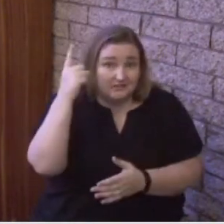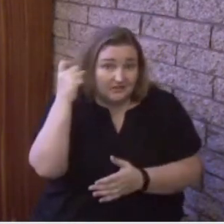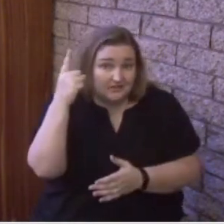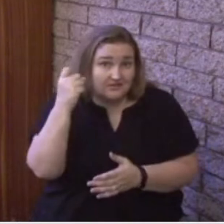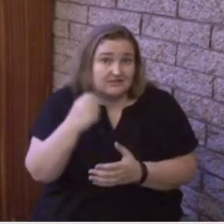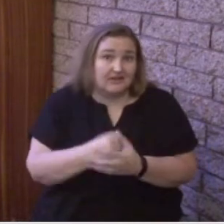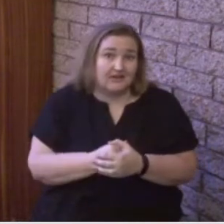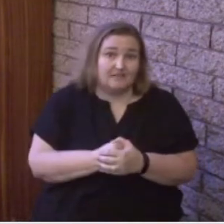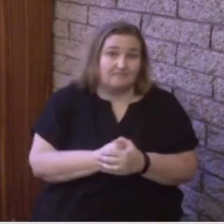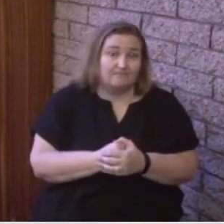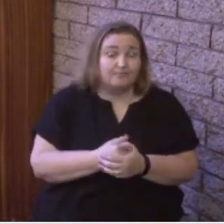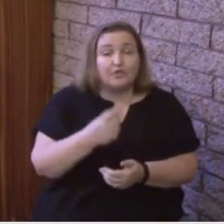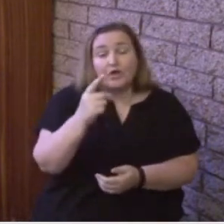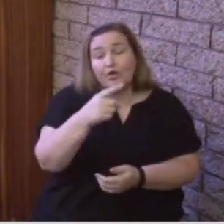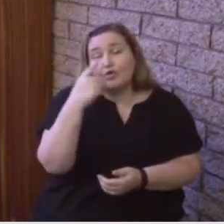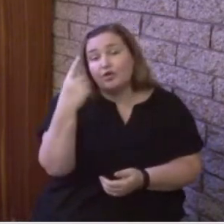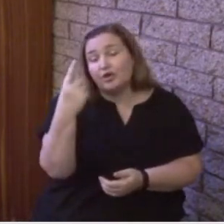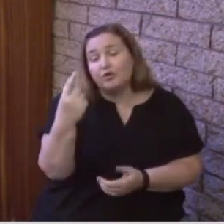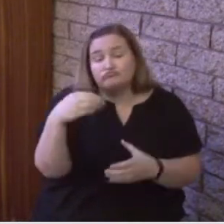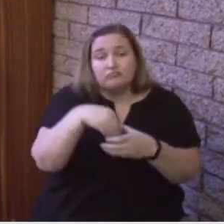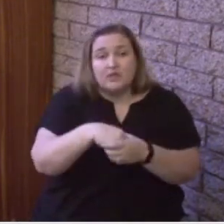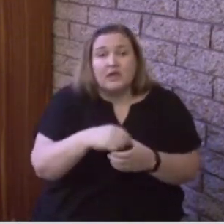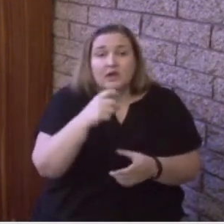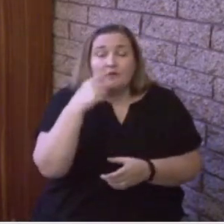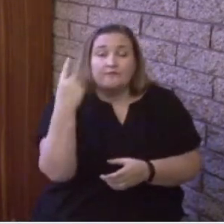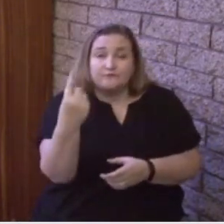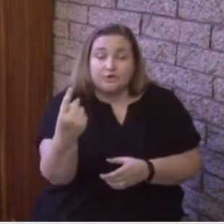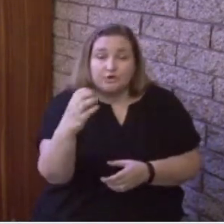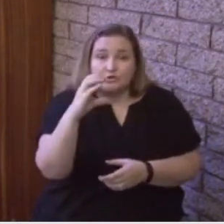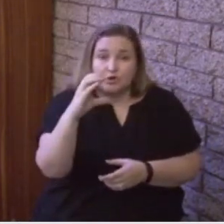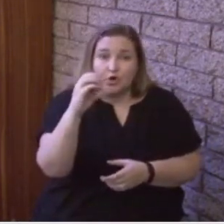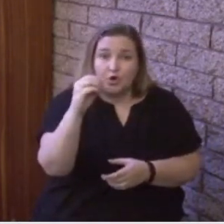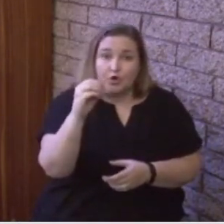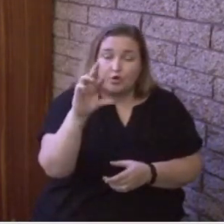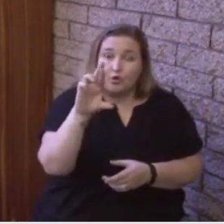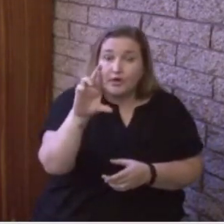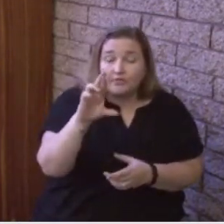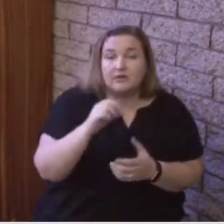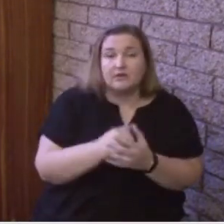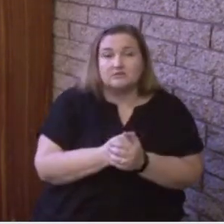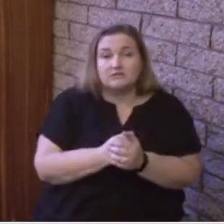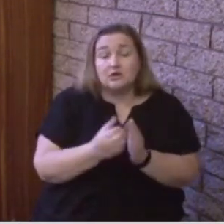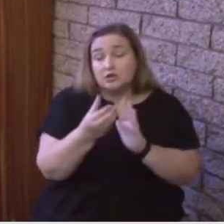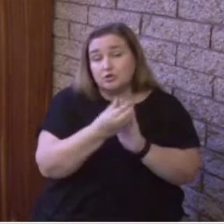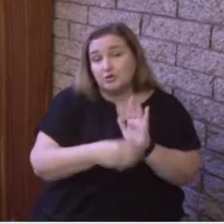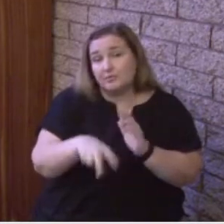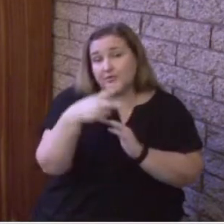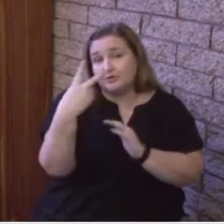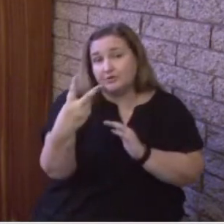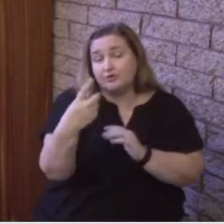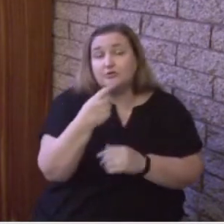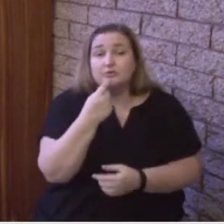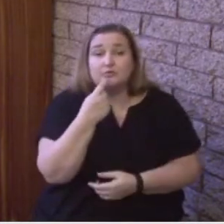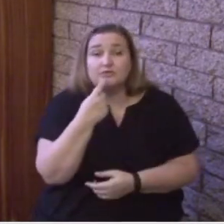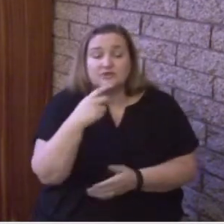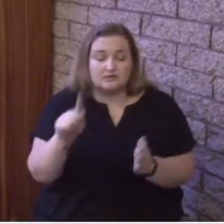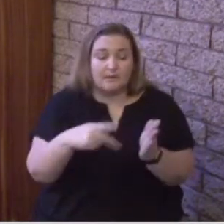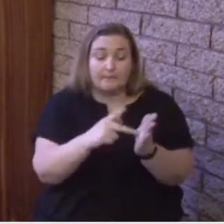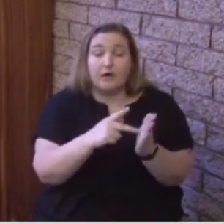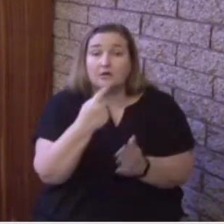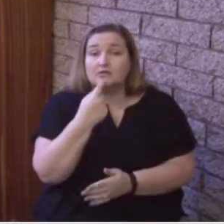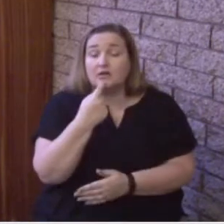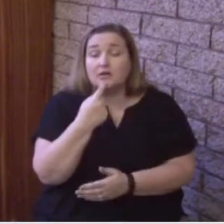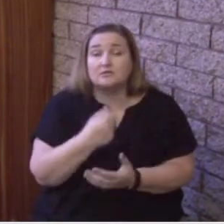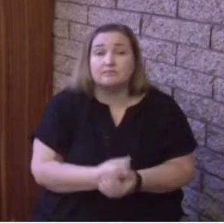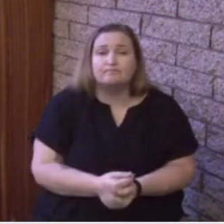1 Corinthians, Paul writes this to the church in Corinth. In chapter 2, he says this, and I, when I came to you